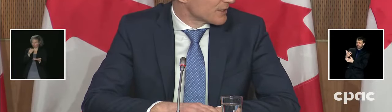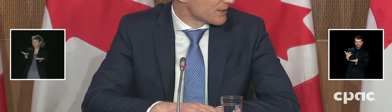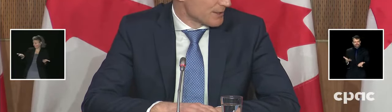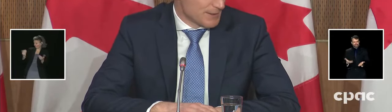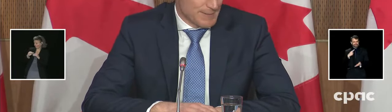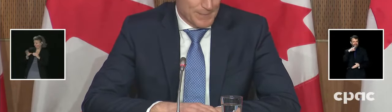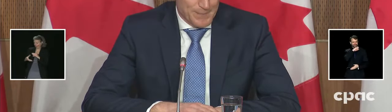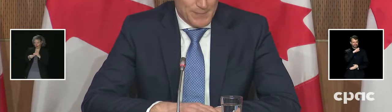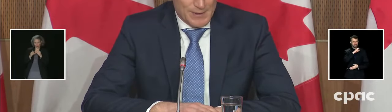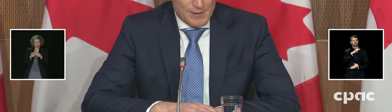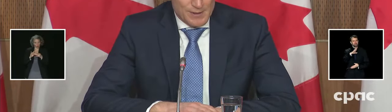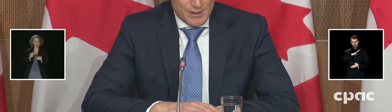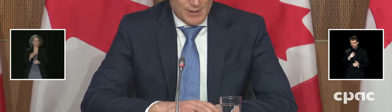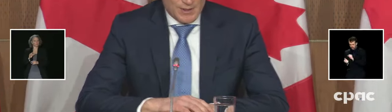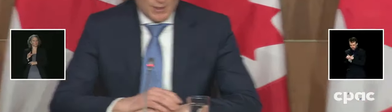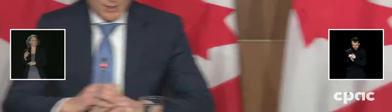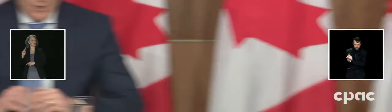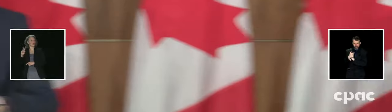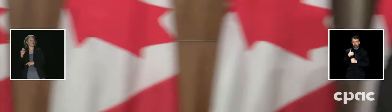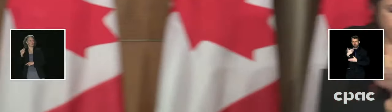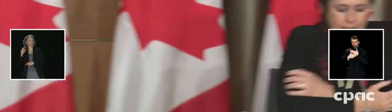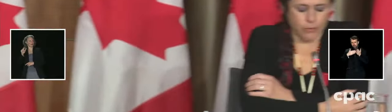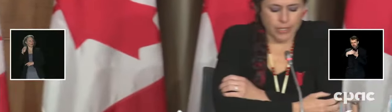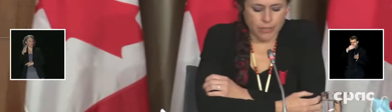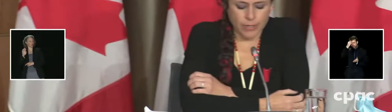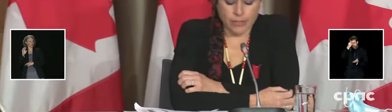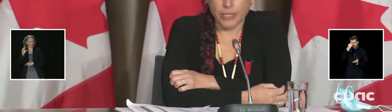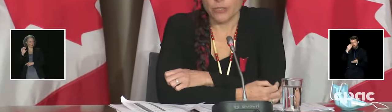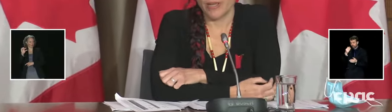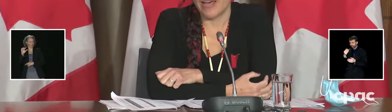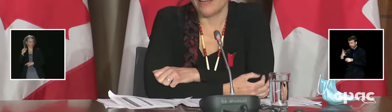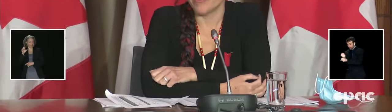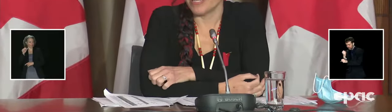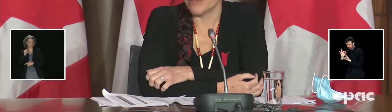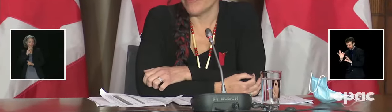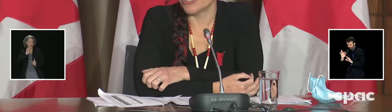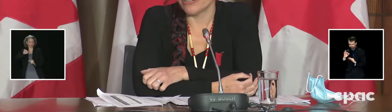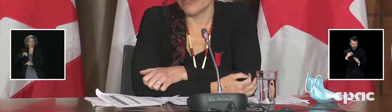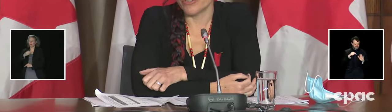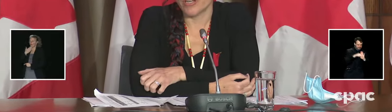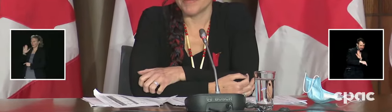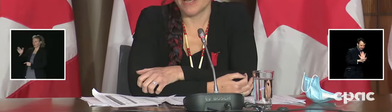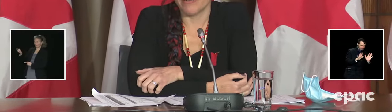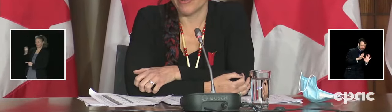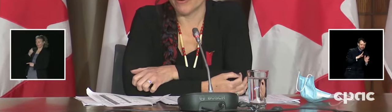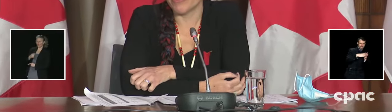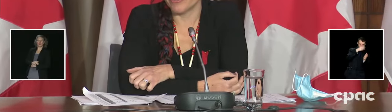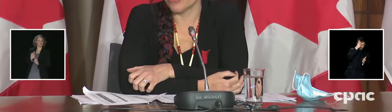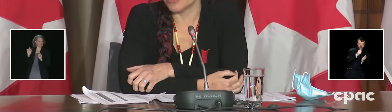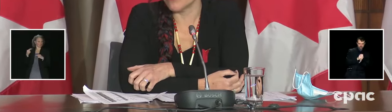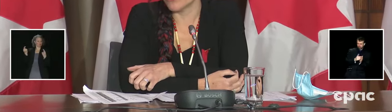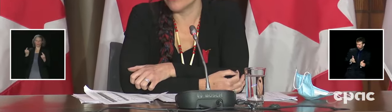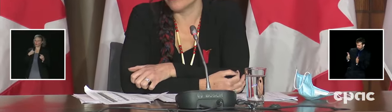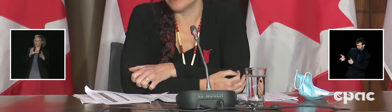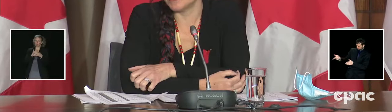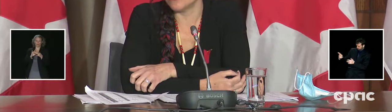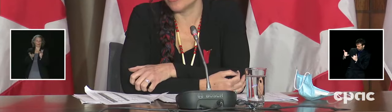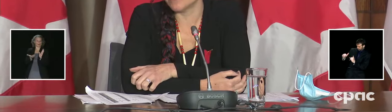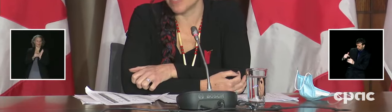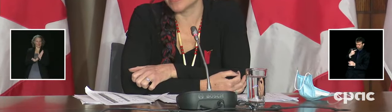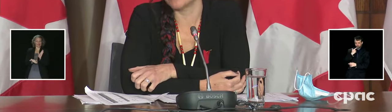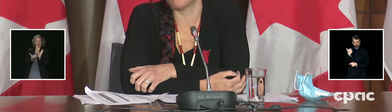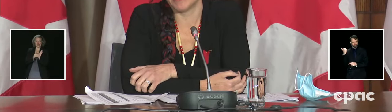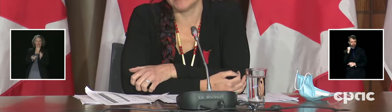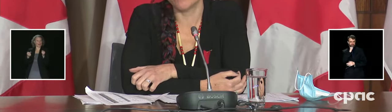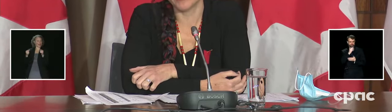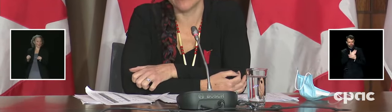thoughts, Valerie. Sure, I would. You know, thank you for that, Willow. And we do have, I think we've mentioned a few times, a federal provincial territorial indigenous